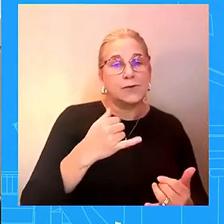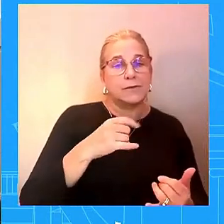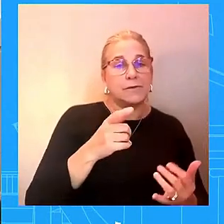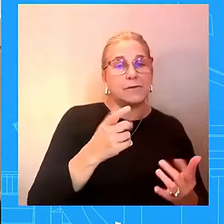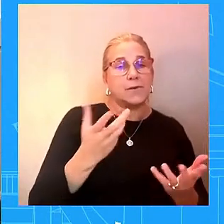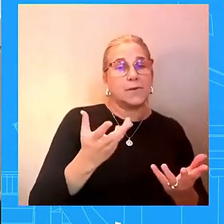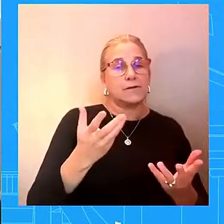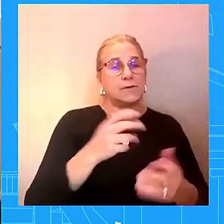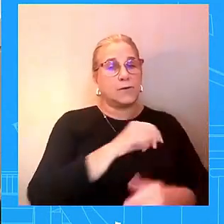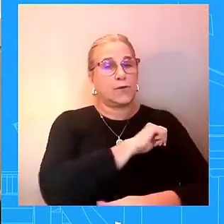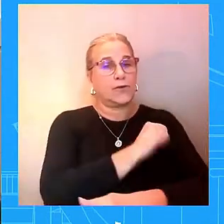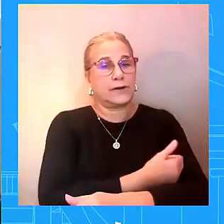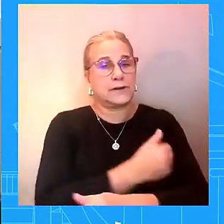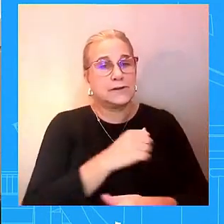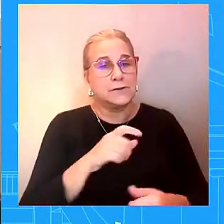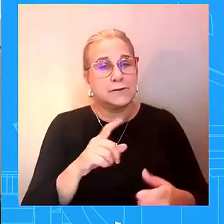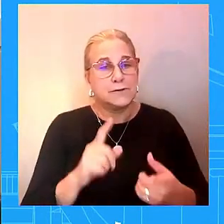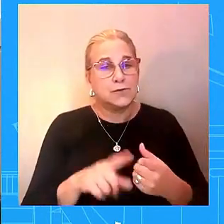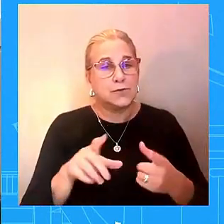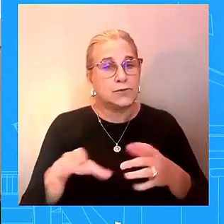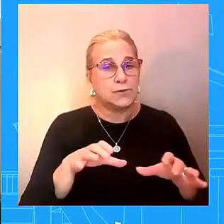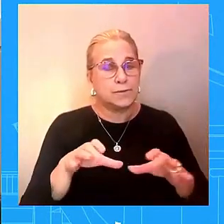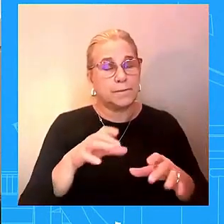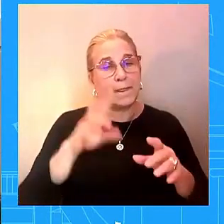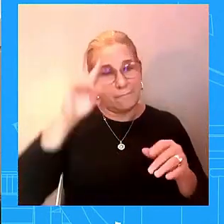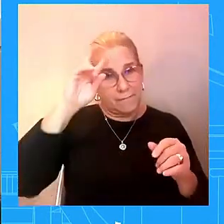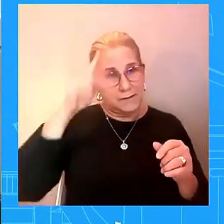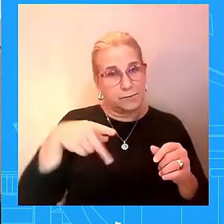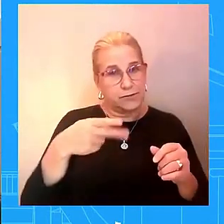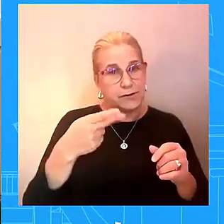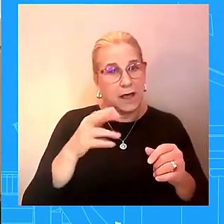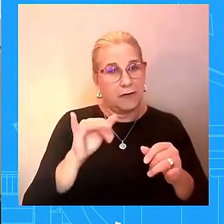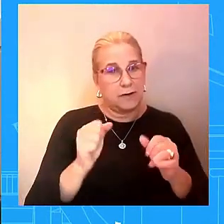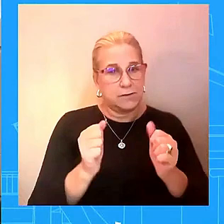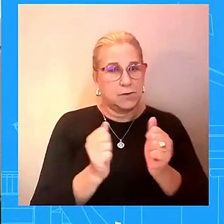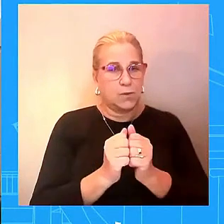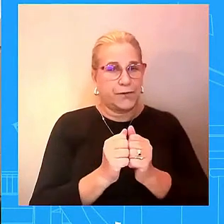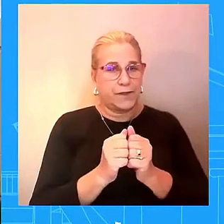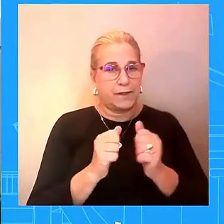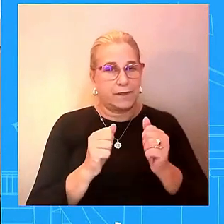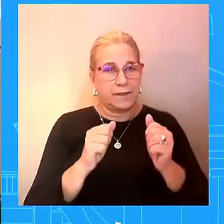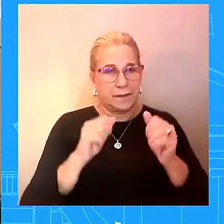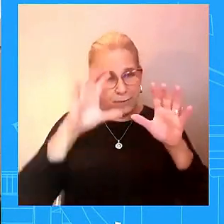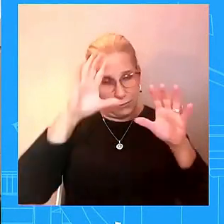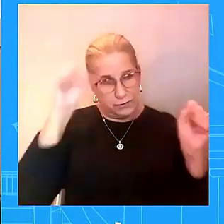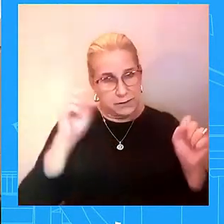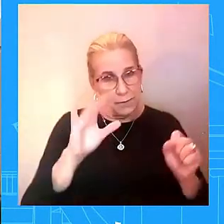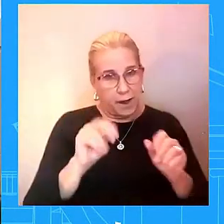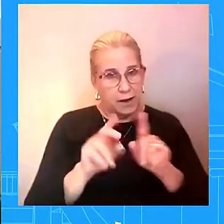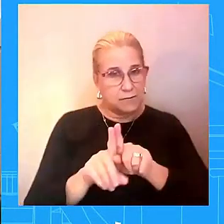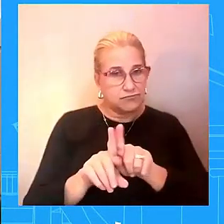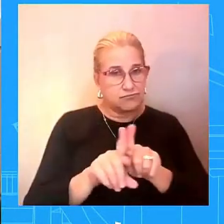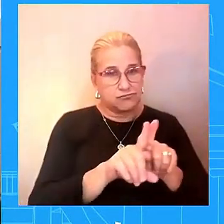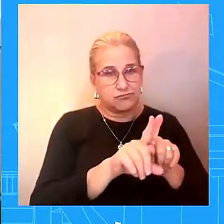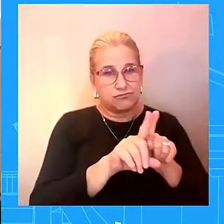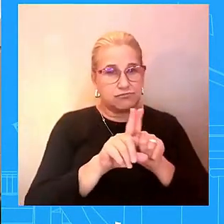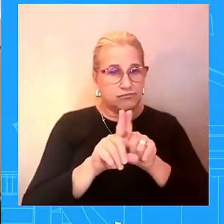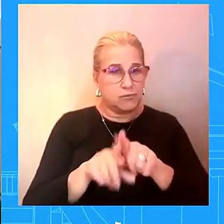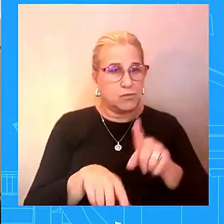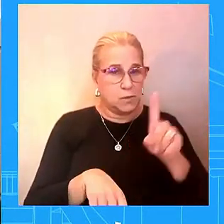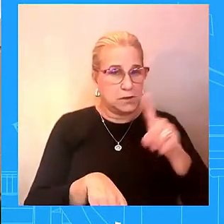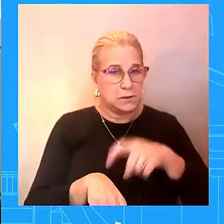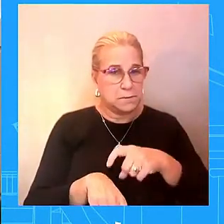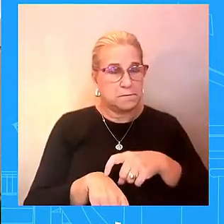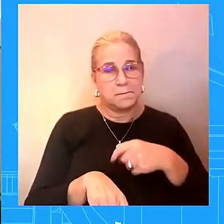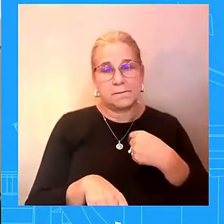vice president harris in an official campaign event capacity once we have reporting that we don't expect to see the two of them